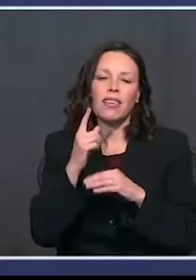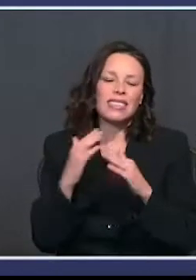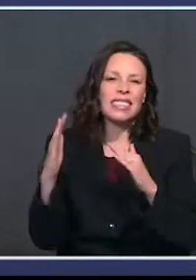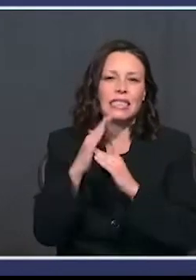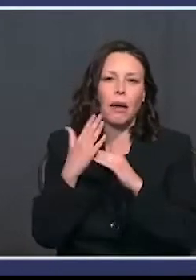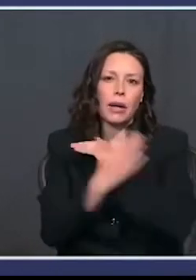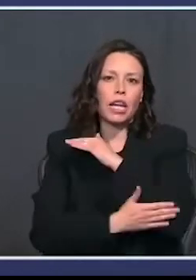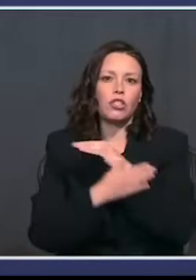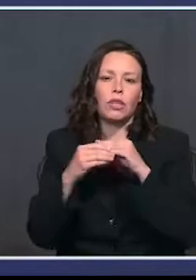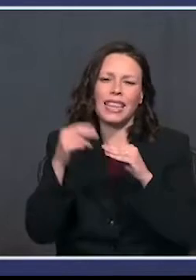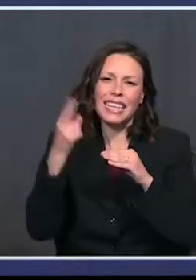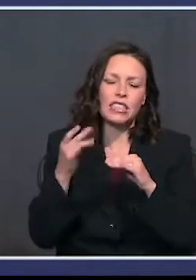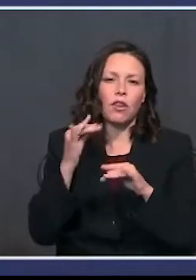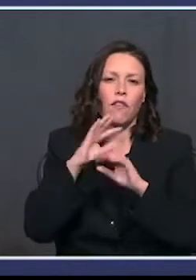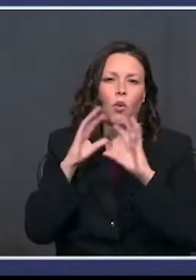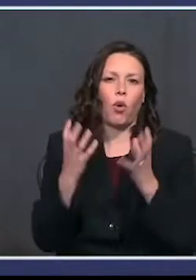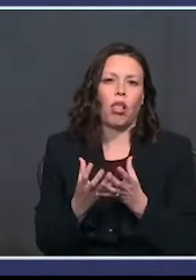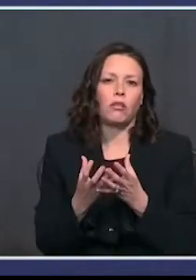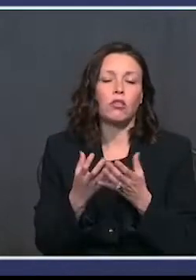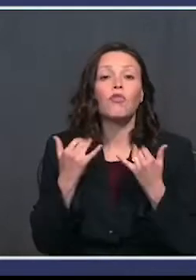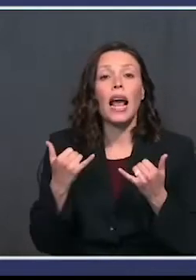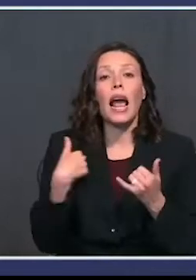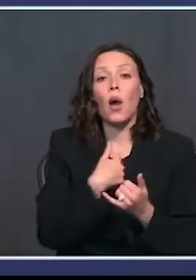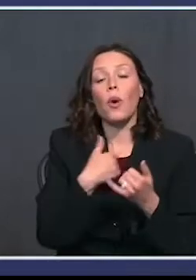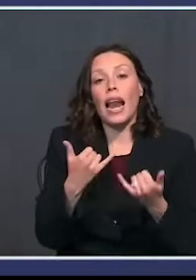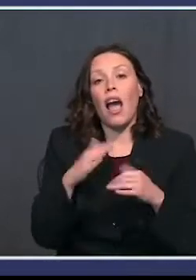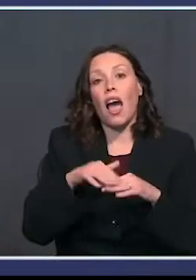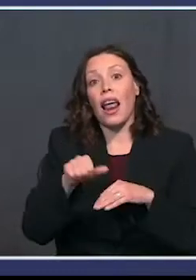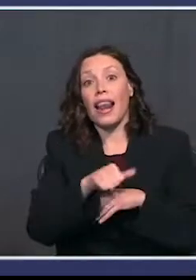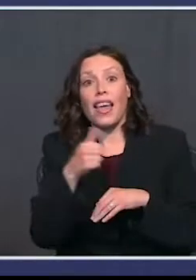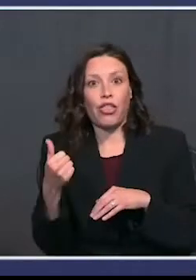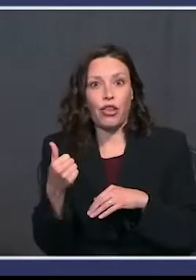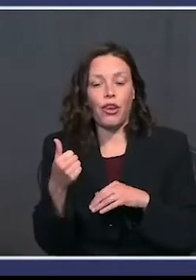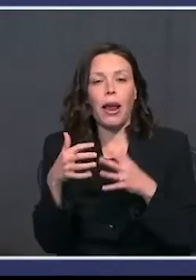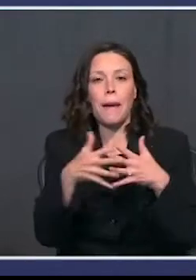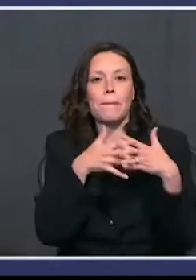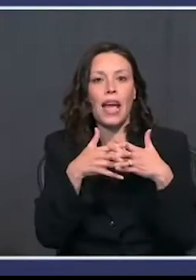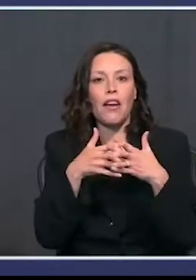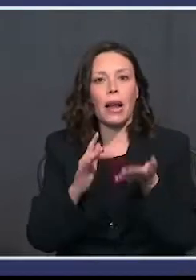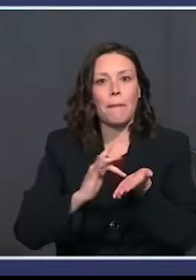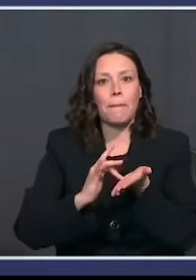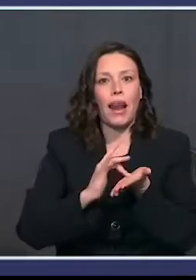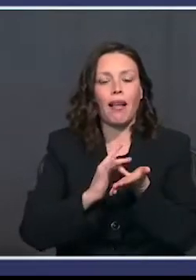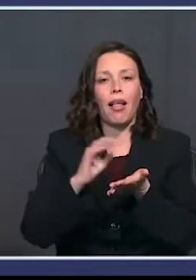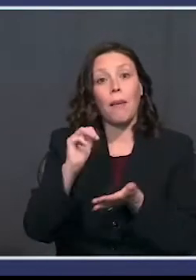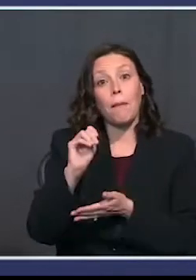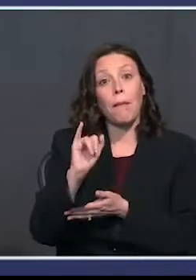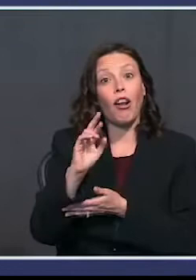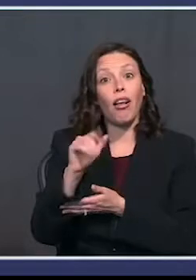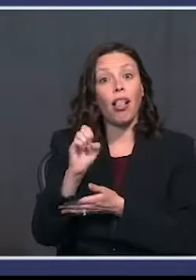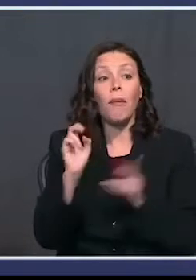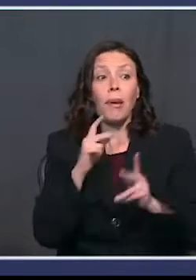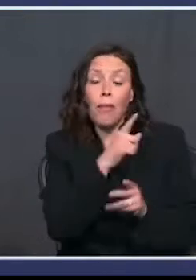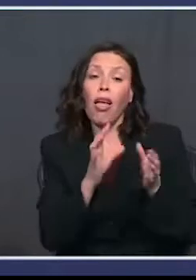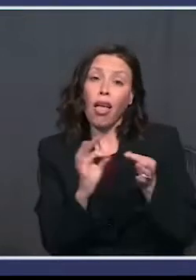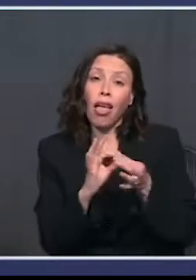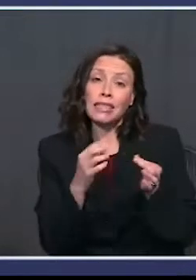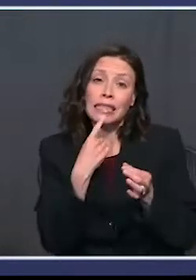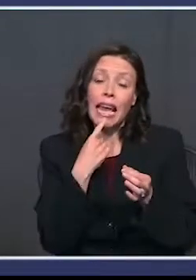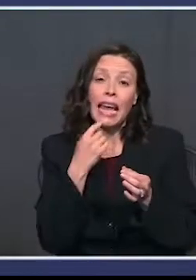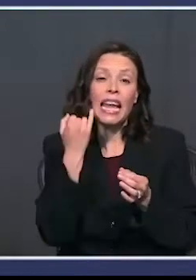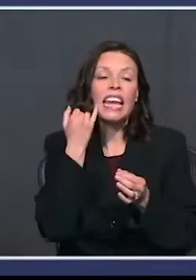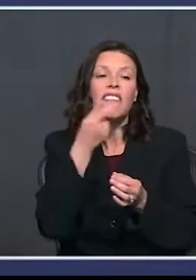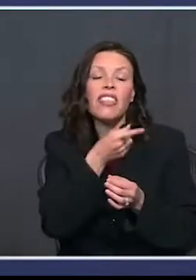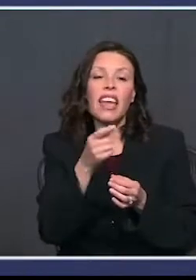in the history of the world. Today, we're on the verge of another American medical miracle. And that's what people are saying. People that